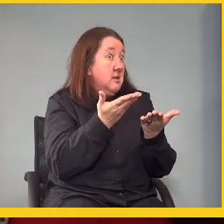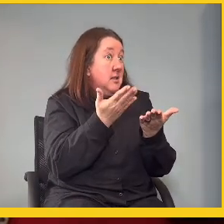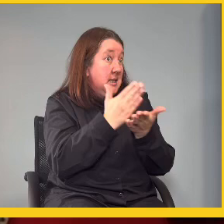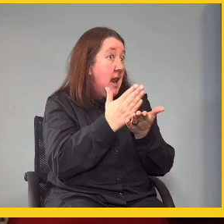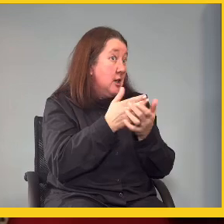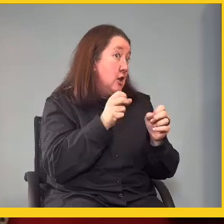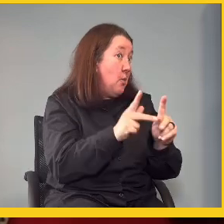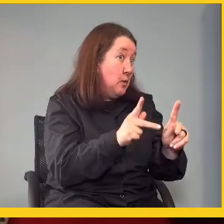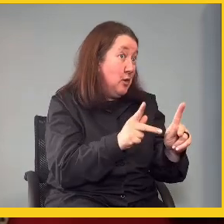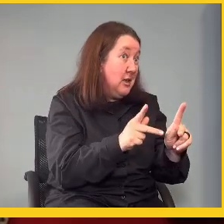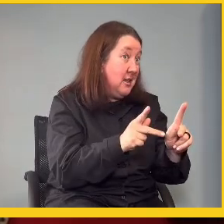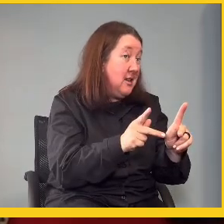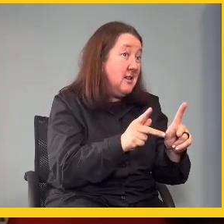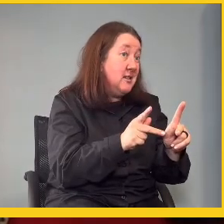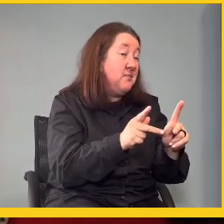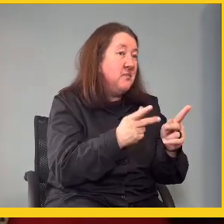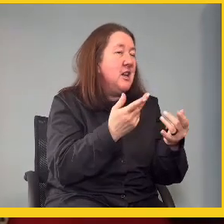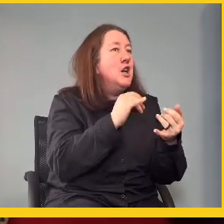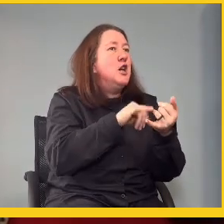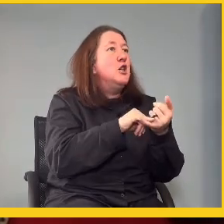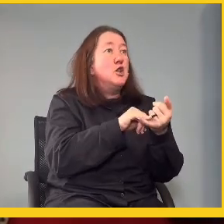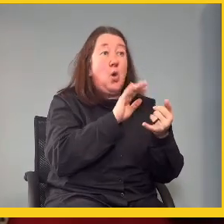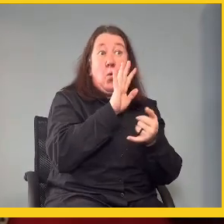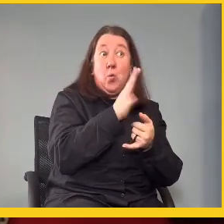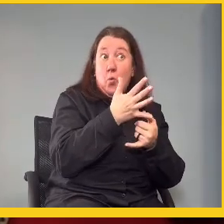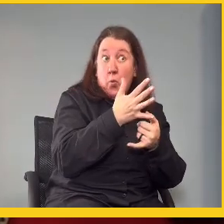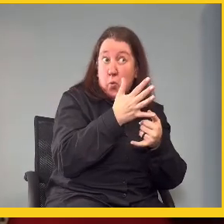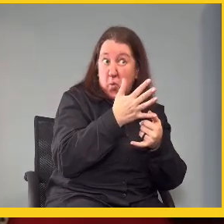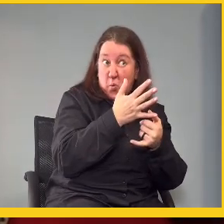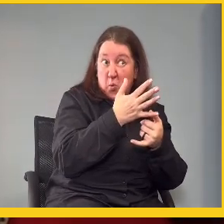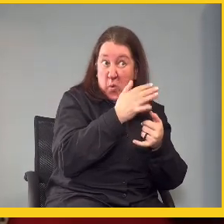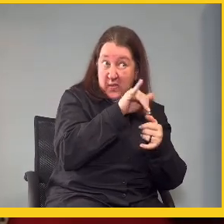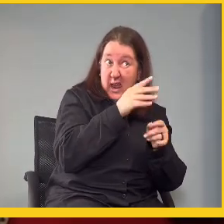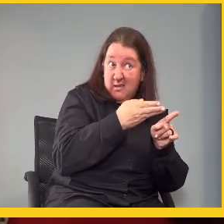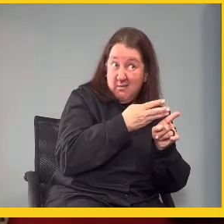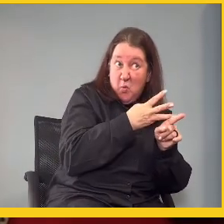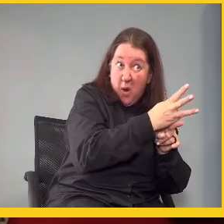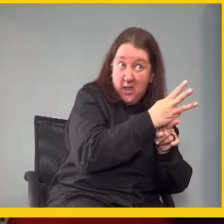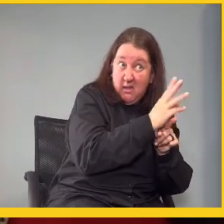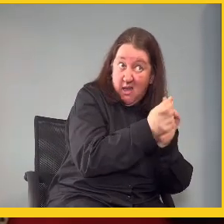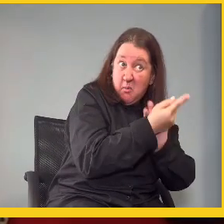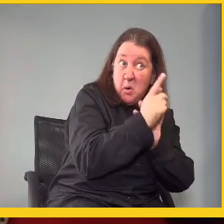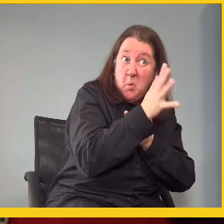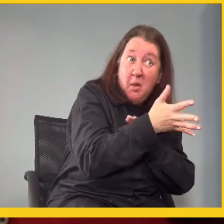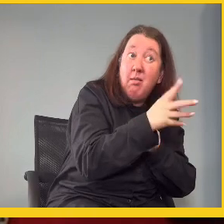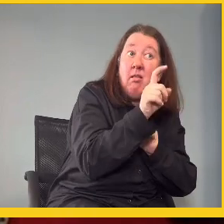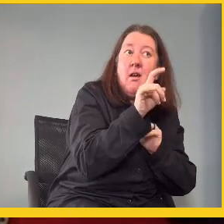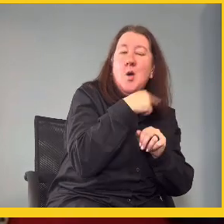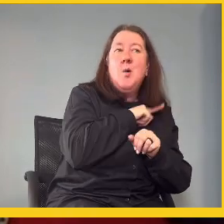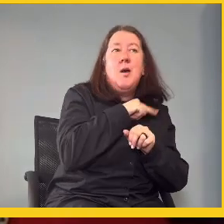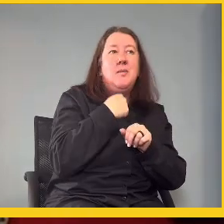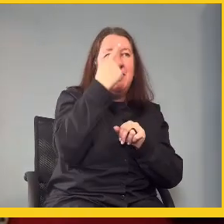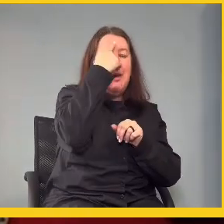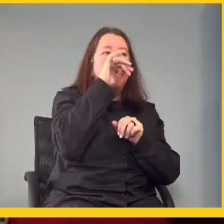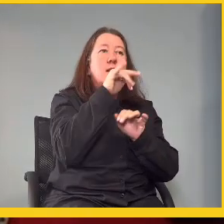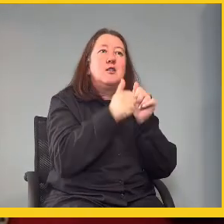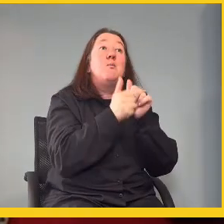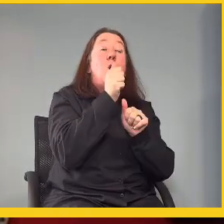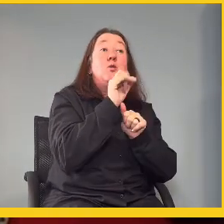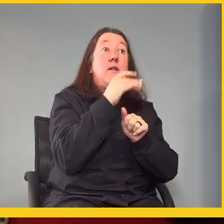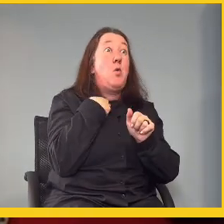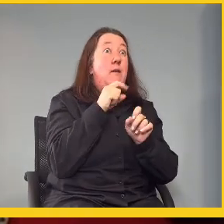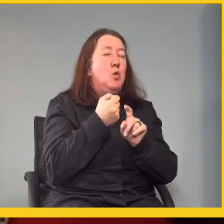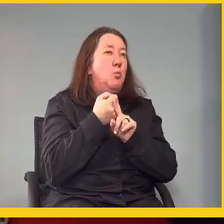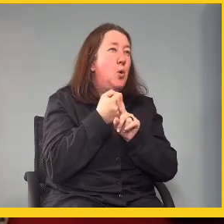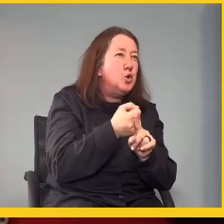an opportunity. So, would it actually be going that direction as well? Because I think that's the most, if we have to